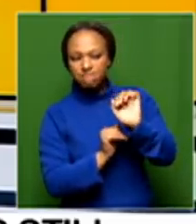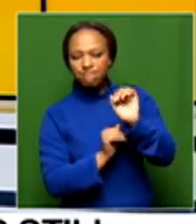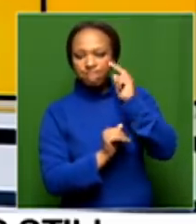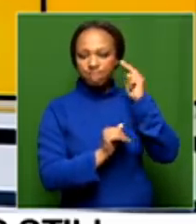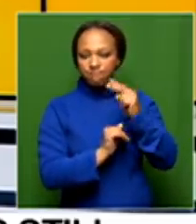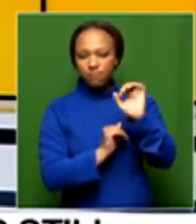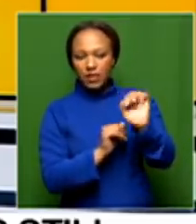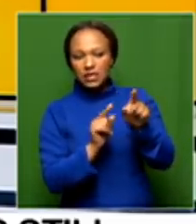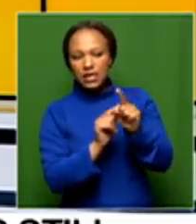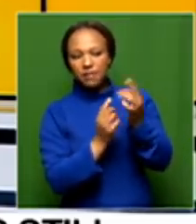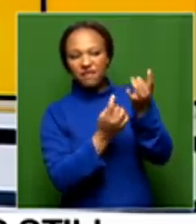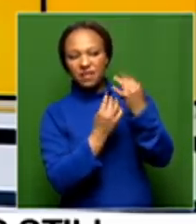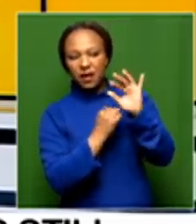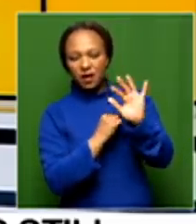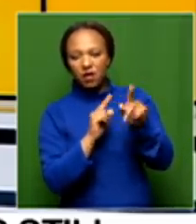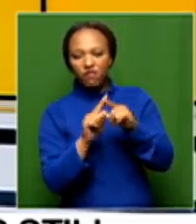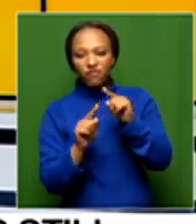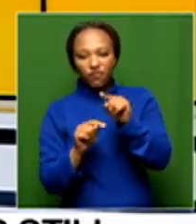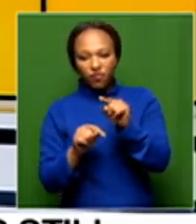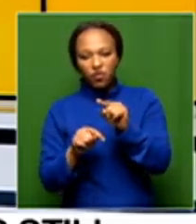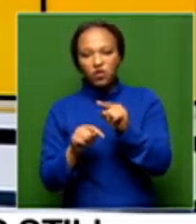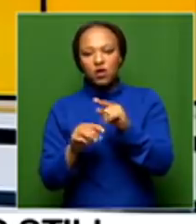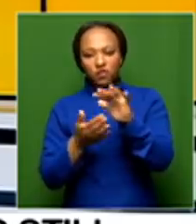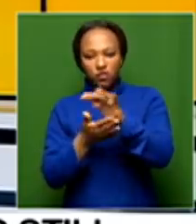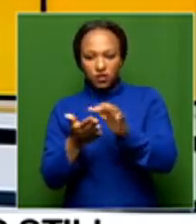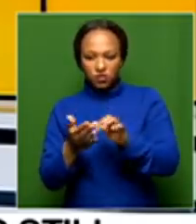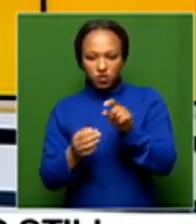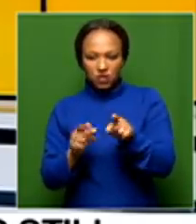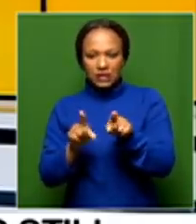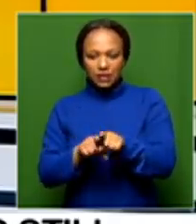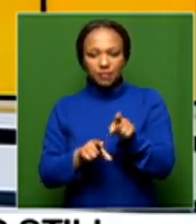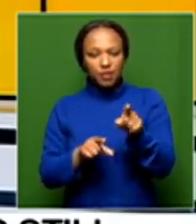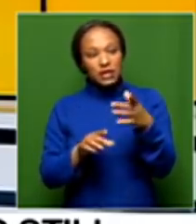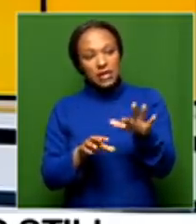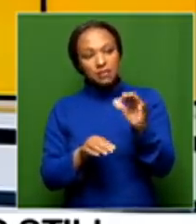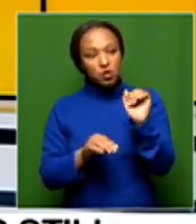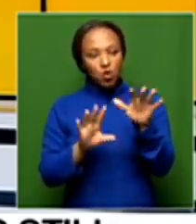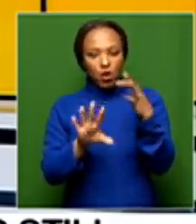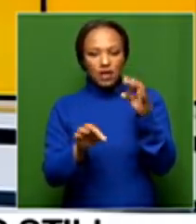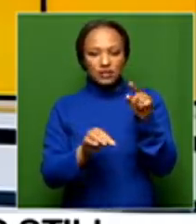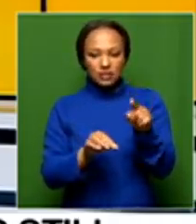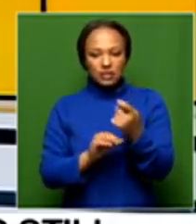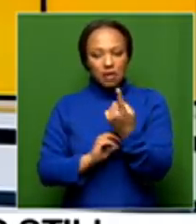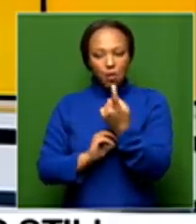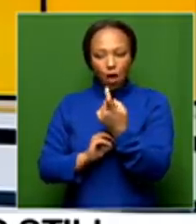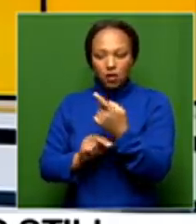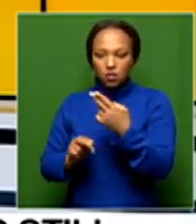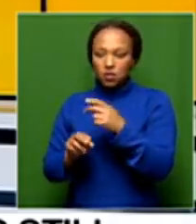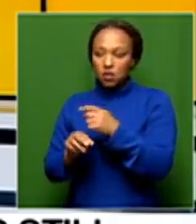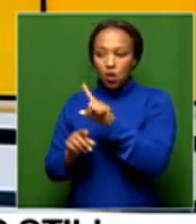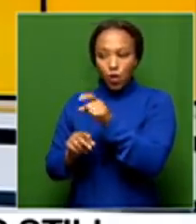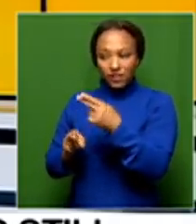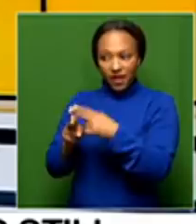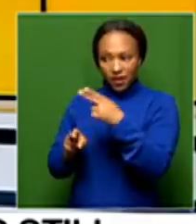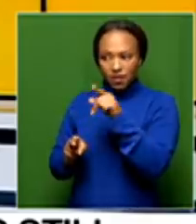bit of feedback from him on this particular story and also what of your analysis. There's just one final question, Gama,